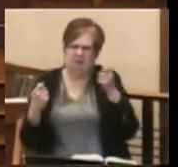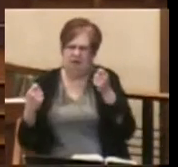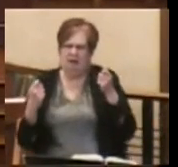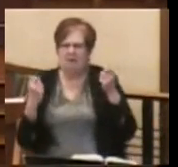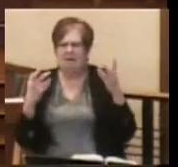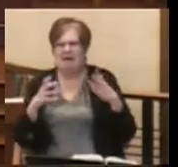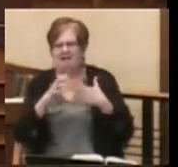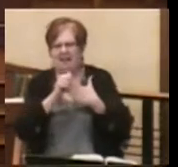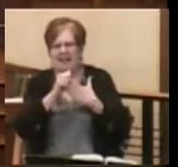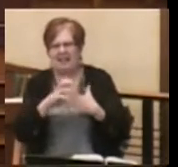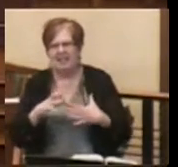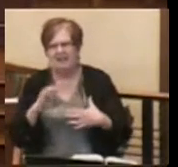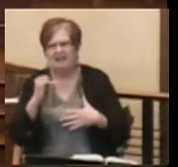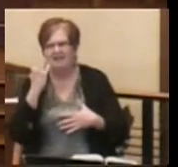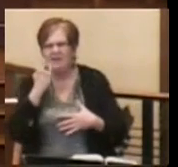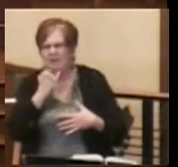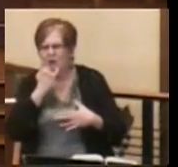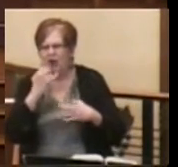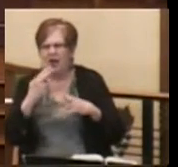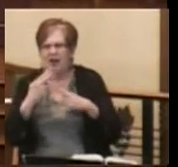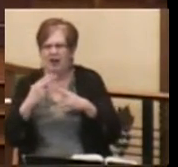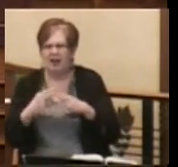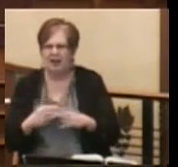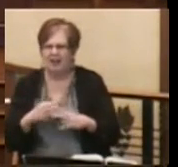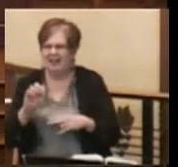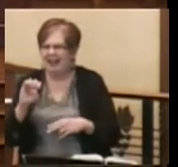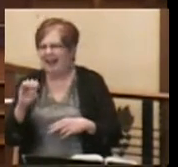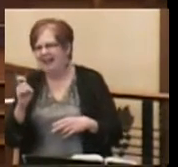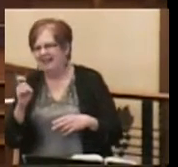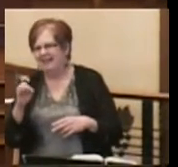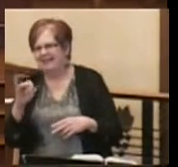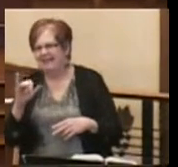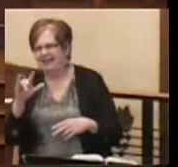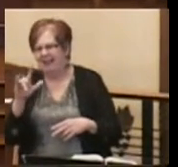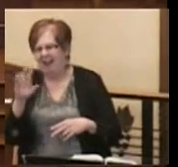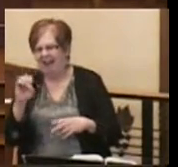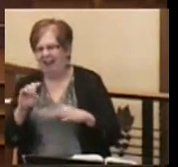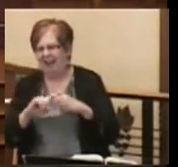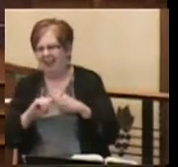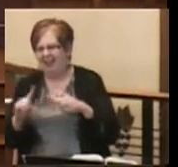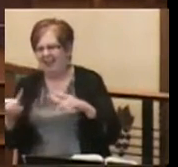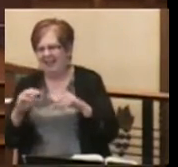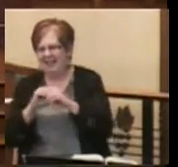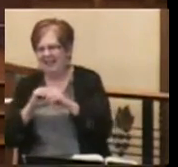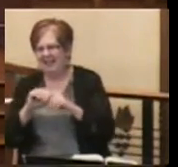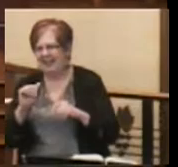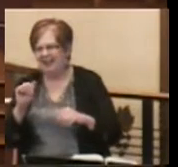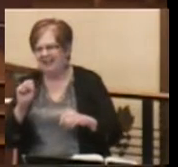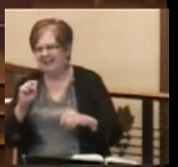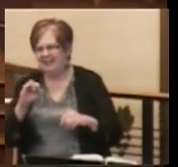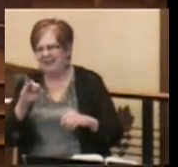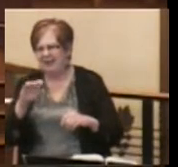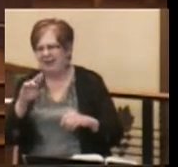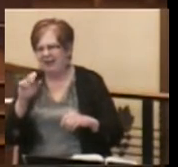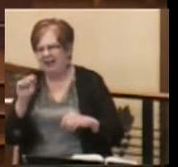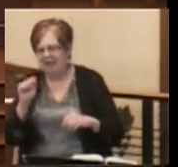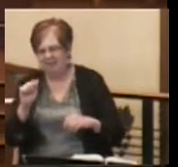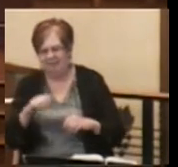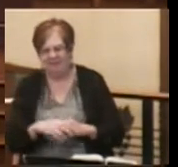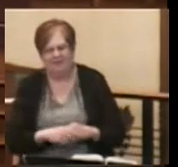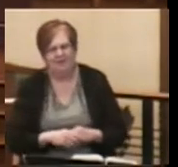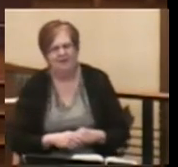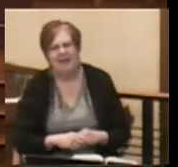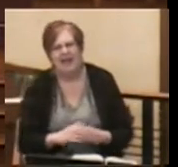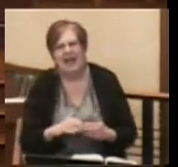leaders of Israel into something called exile in Assyria. The next we